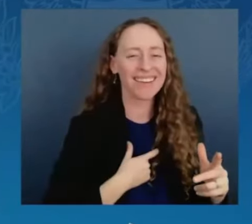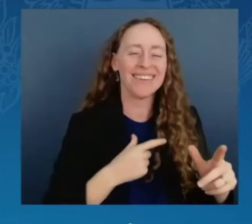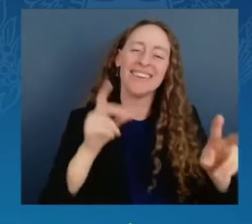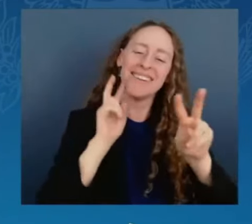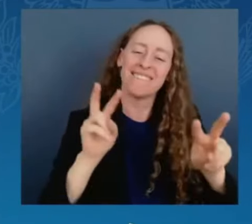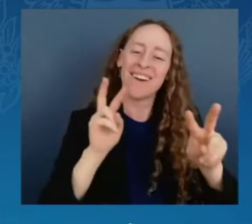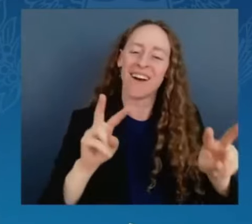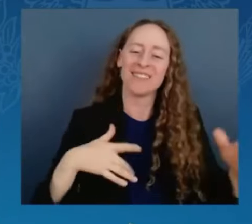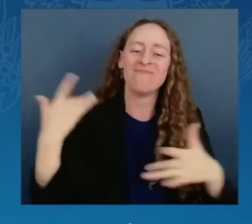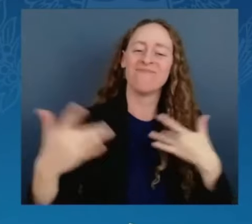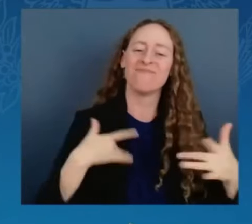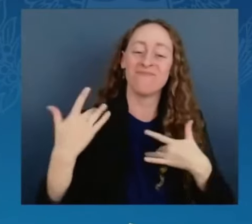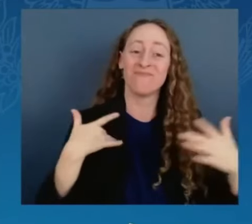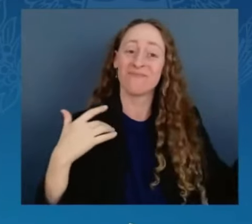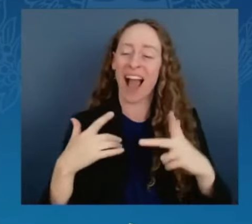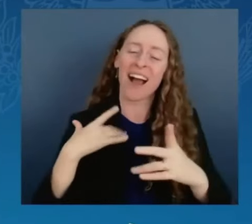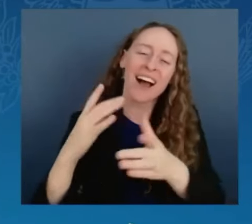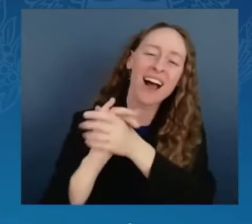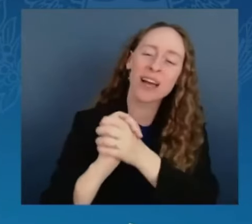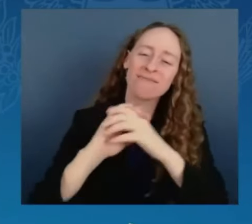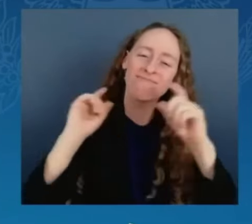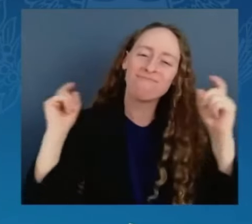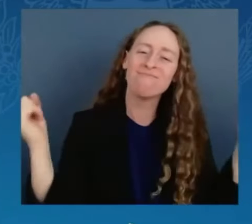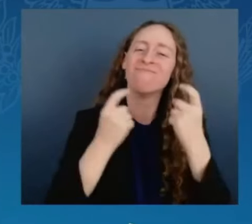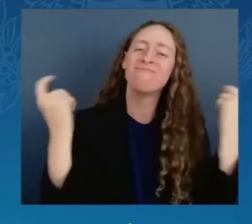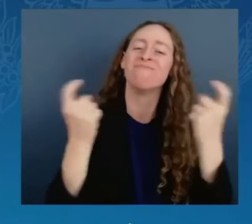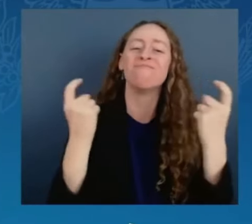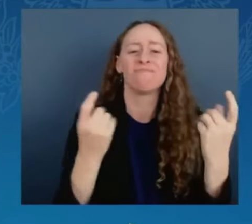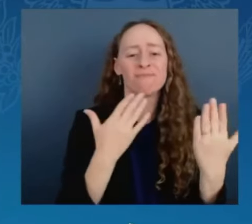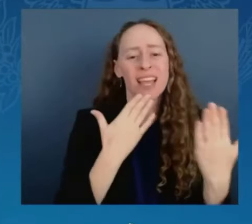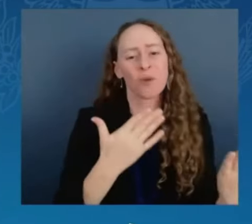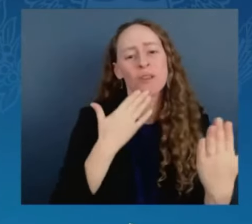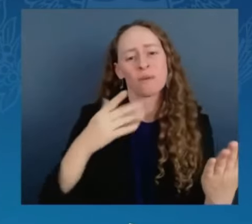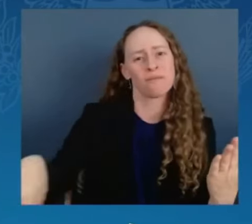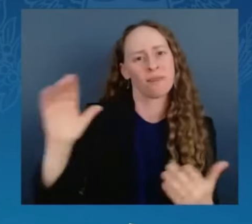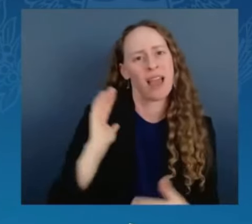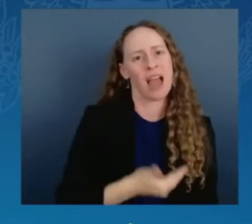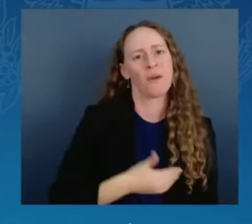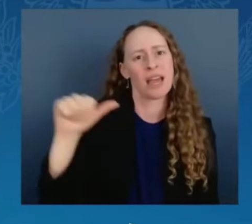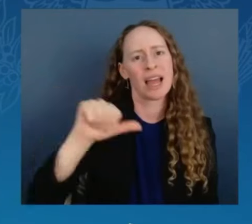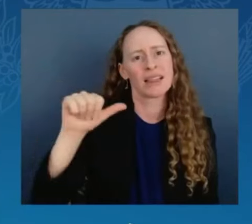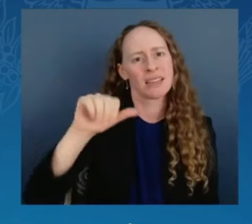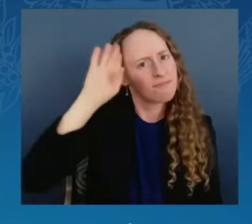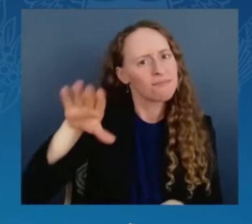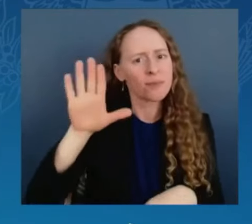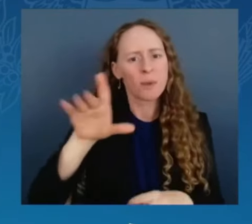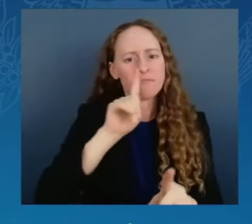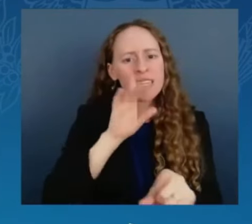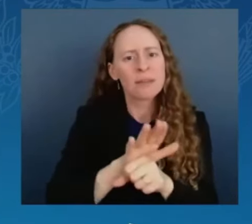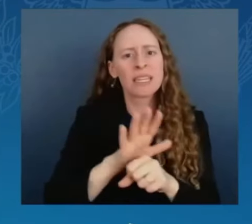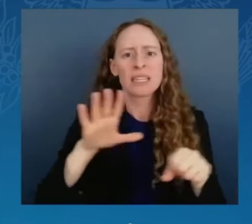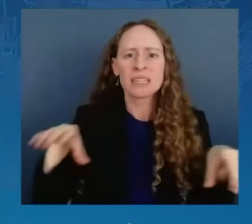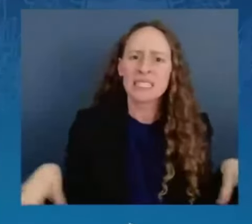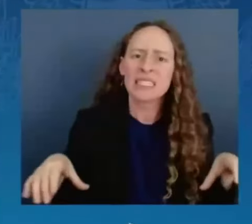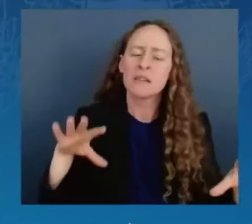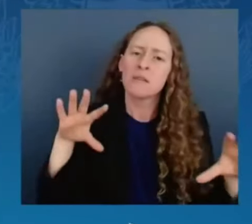So to all of our athletes, I know it was not easy to make it to this moment. Each of you has faced